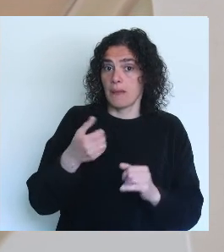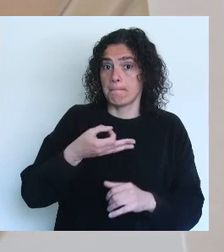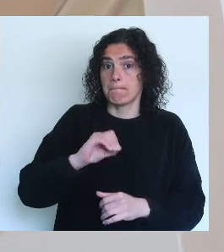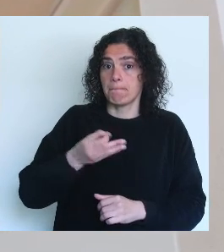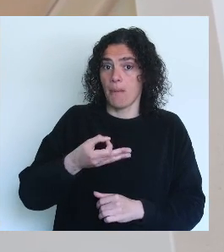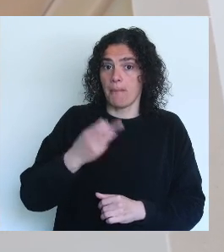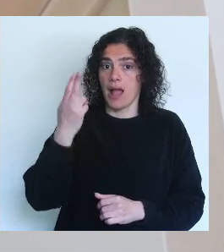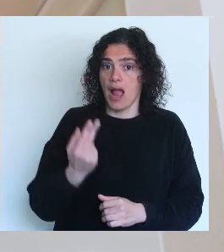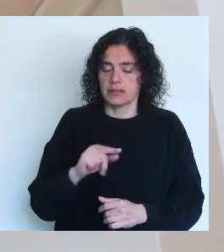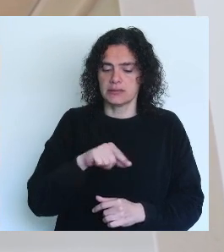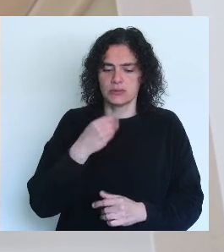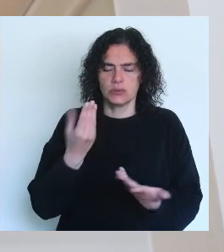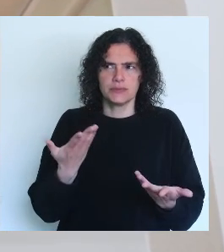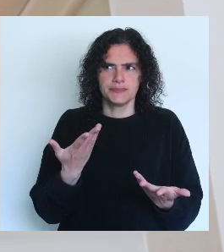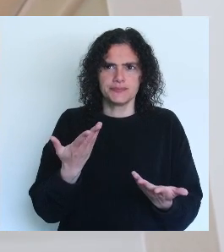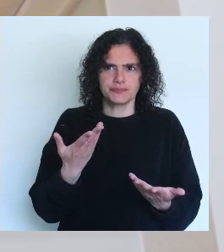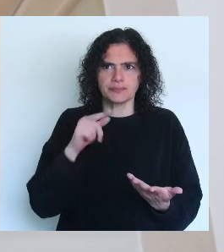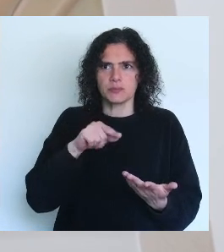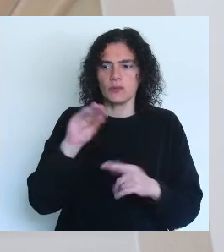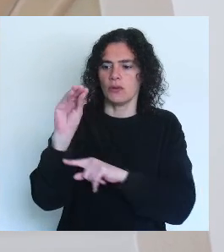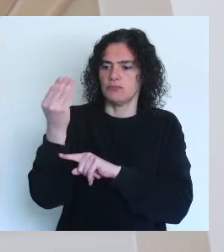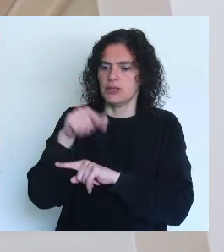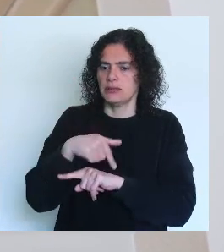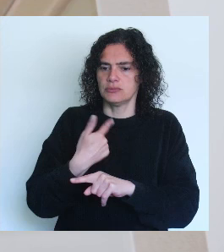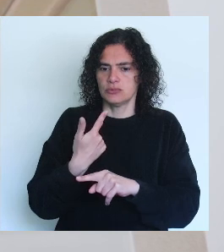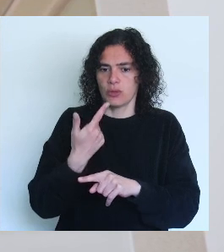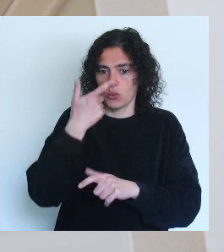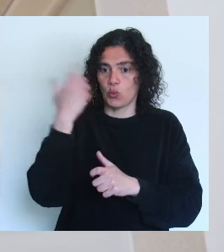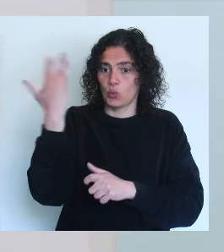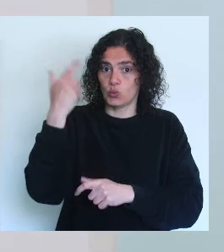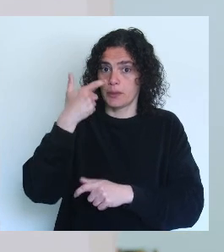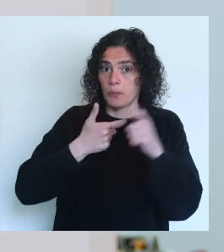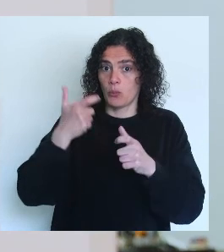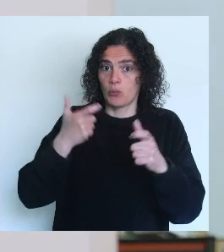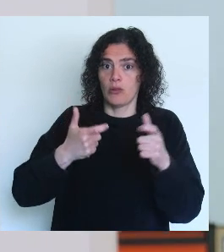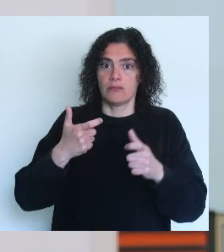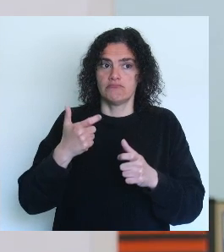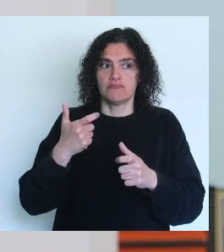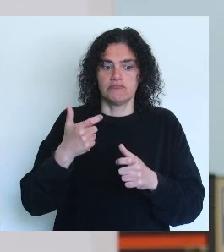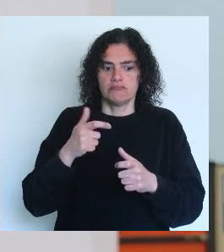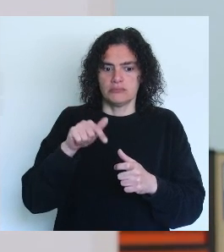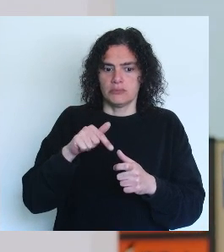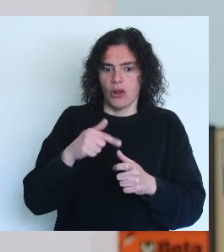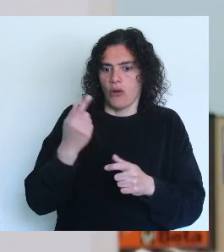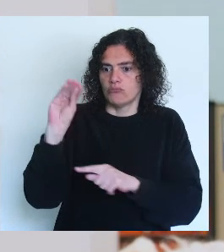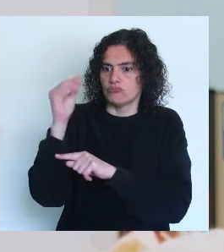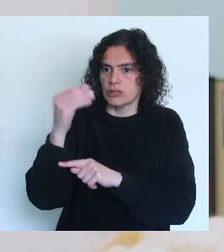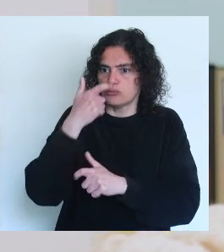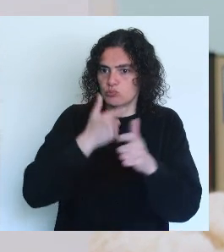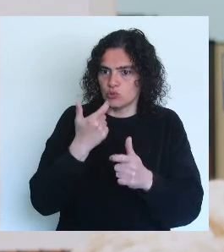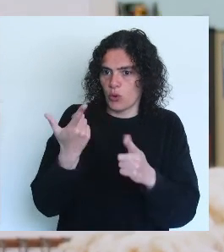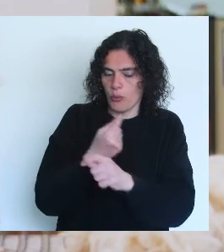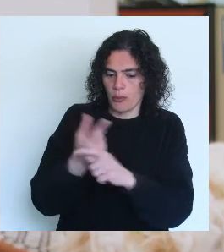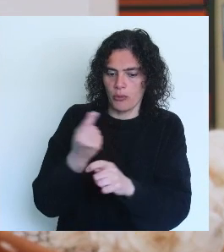pop art meaning how does object of popular culture object of popular consumption